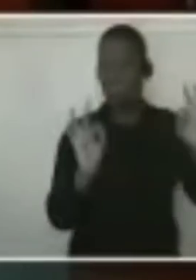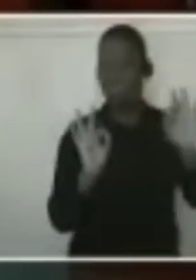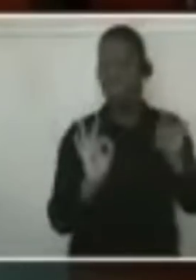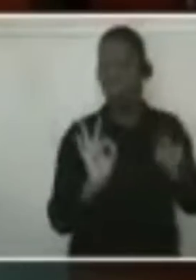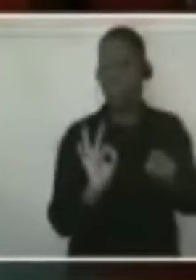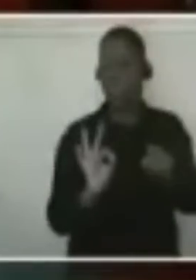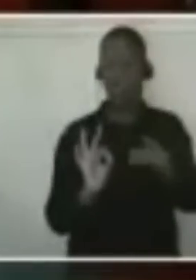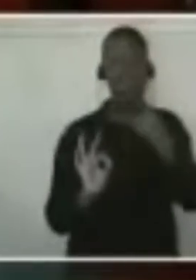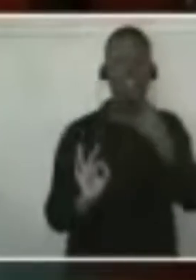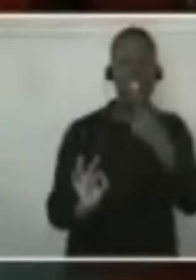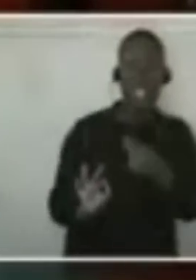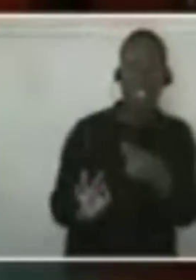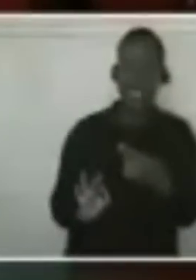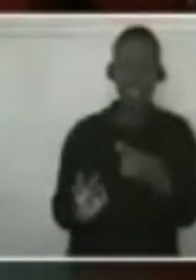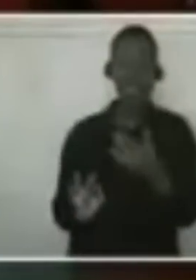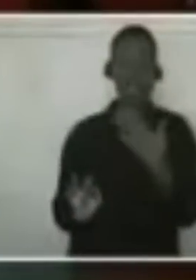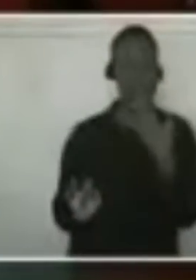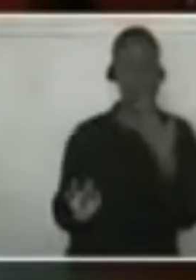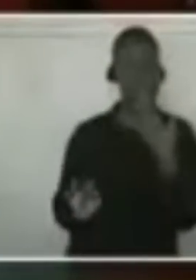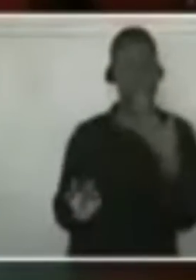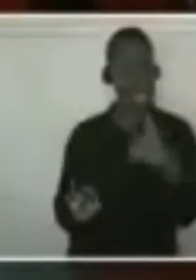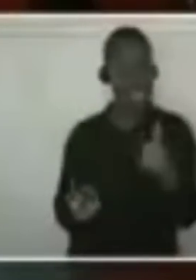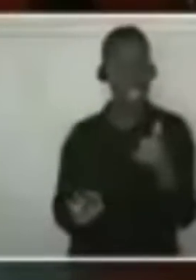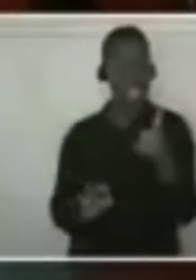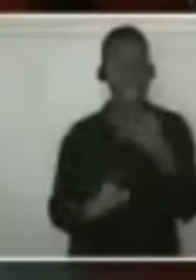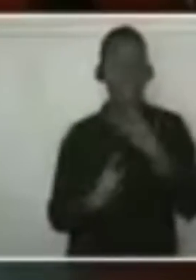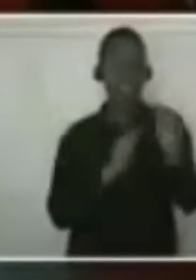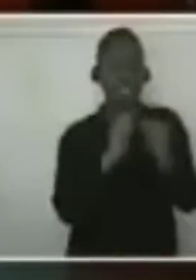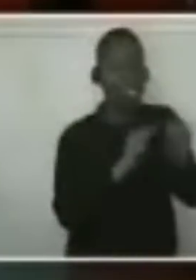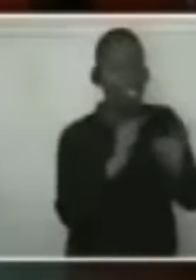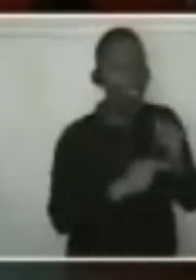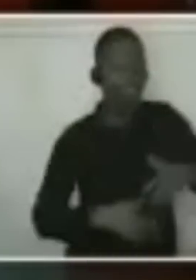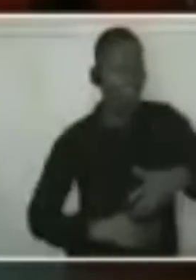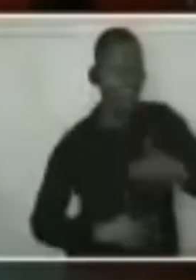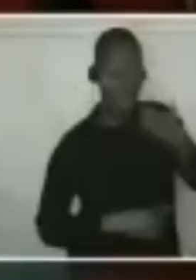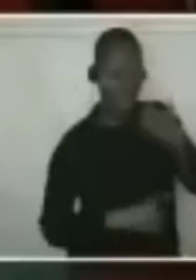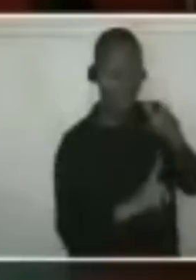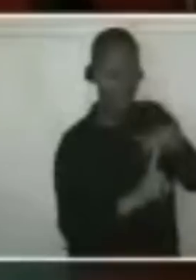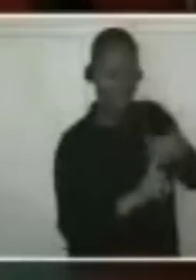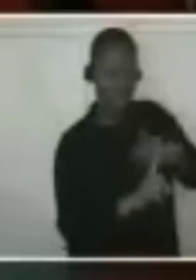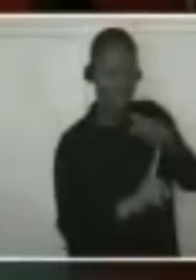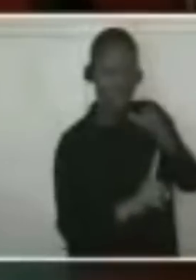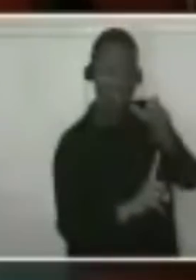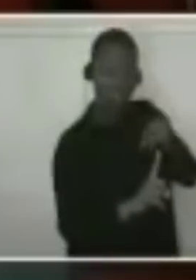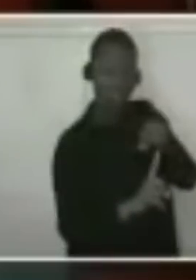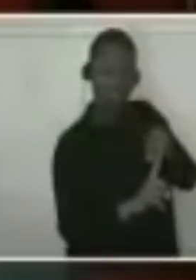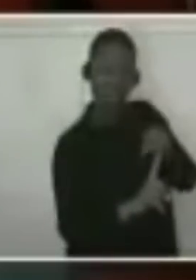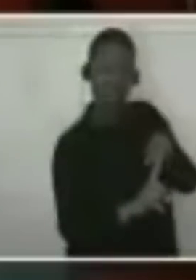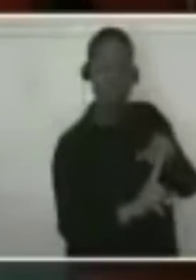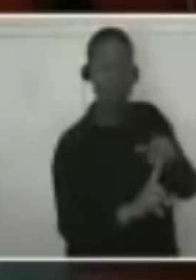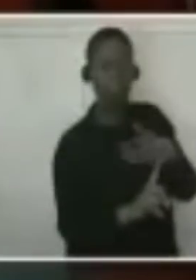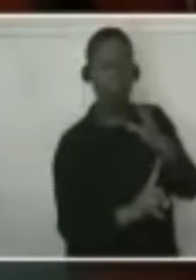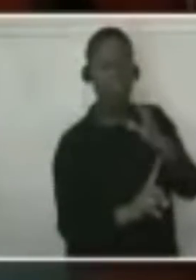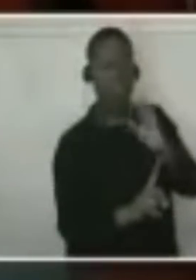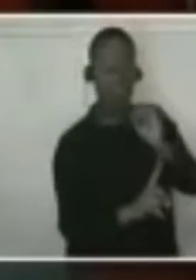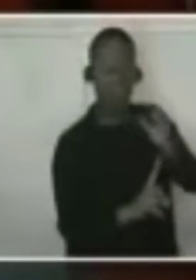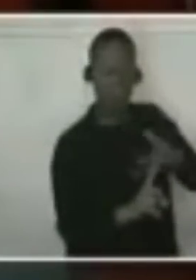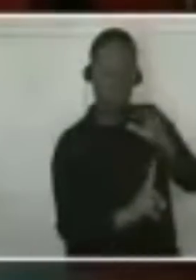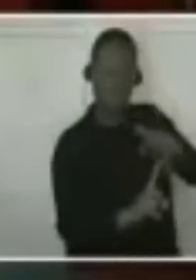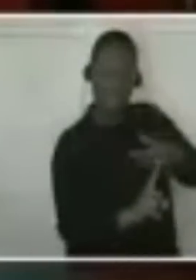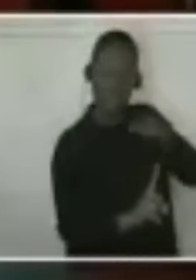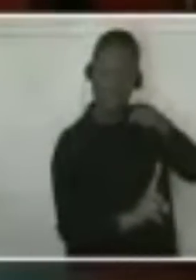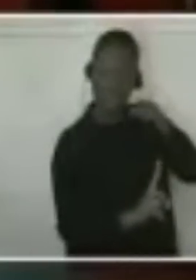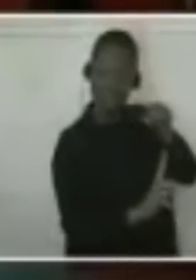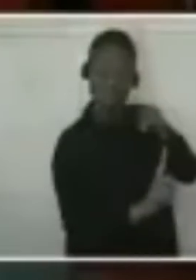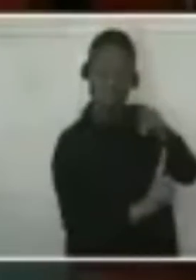Now, let me give you some interesting figures. If you think Chris Papas is such a dreadful human being, there's currently